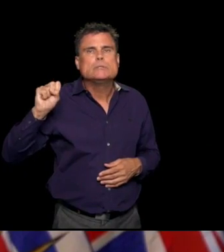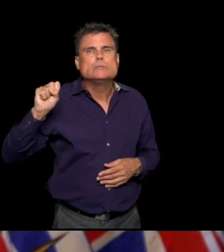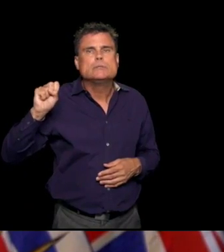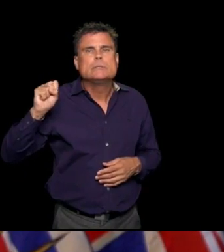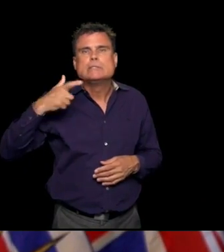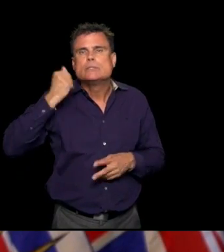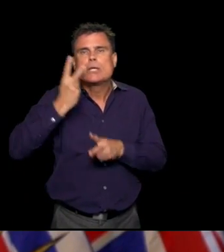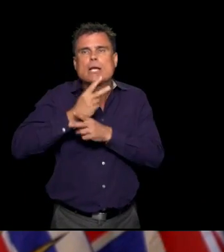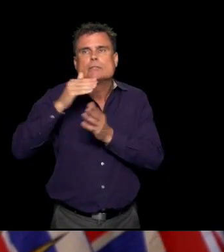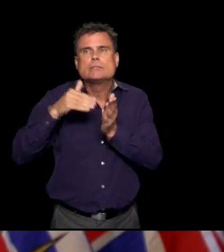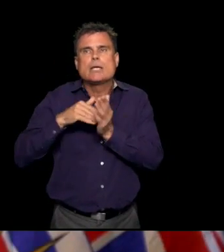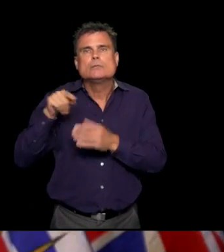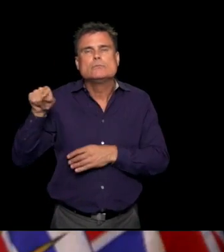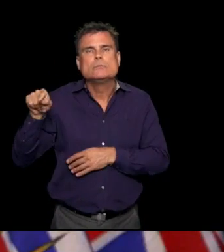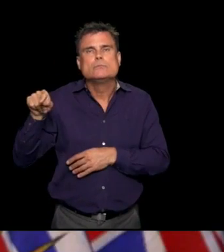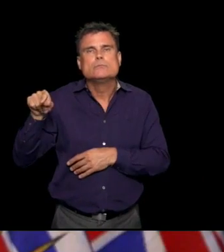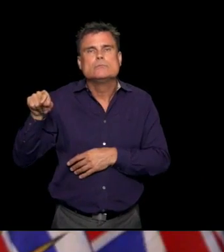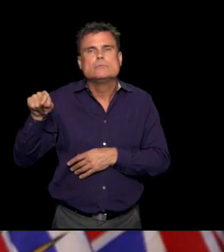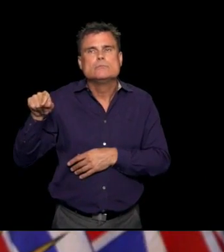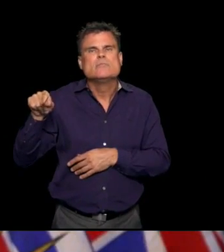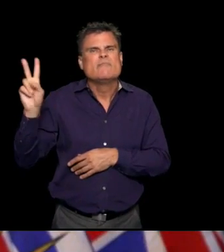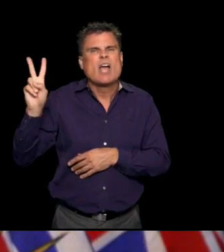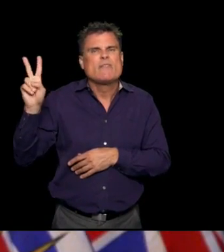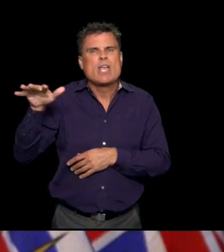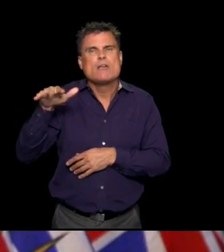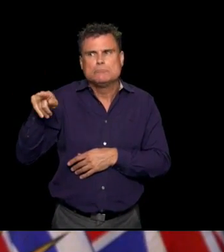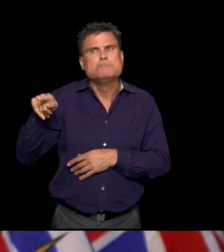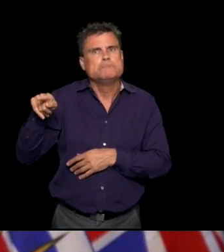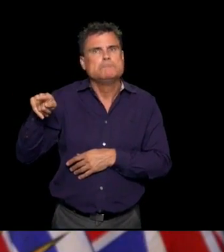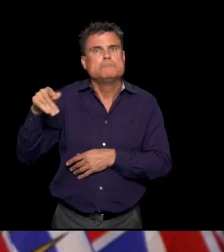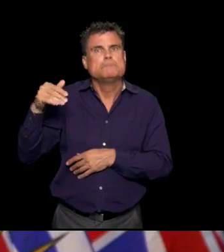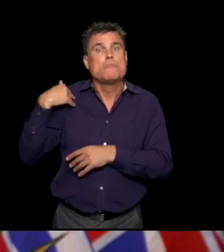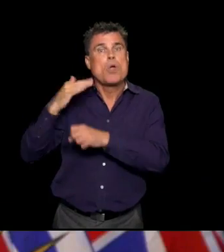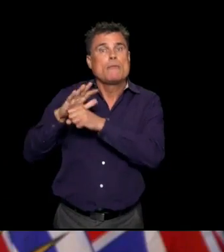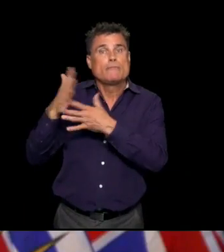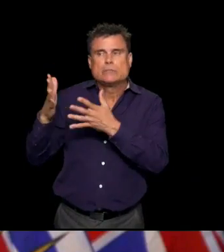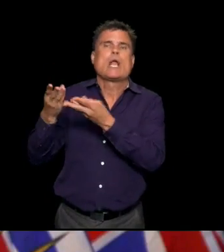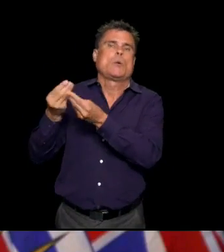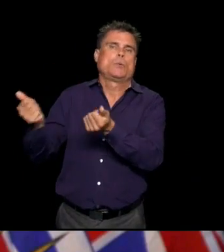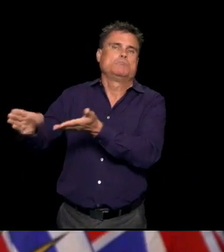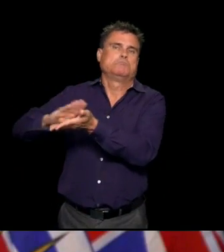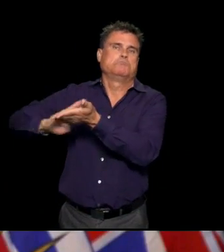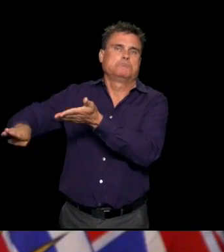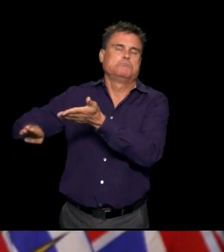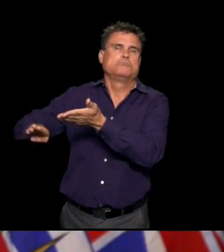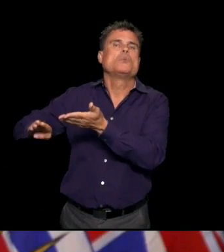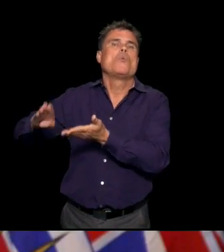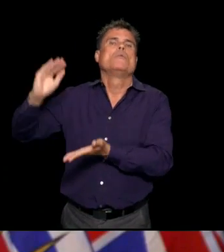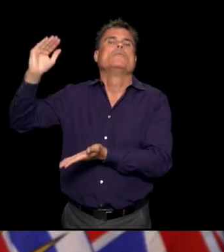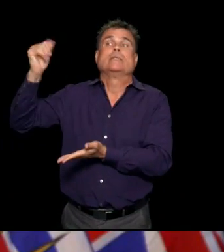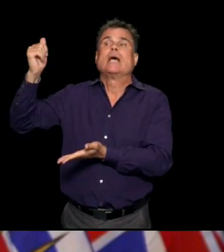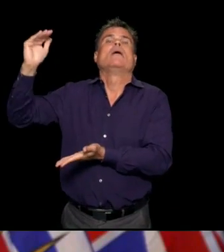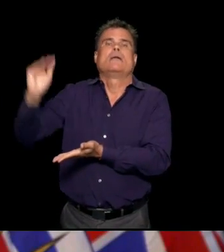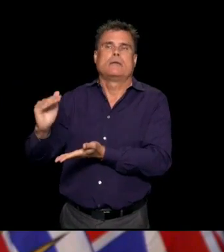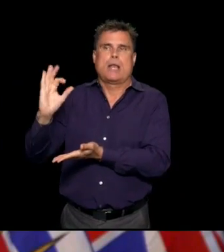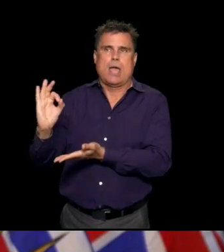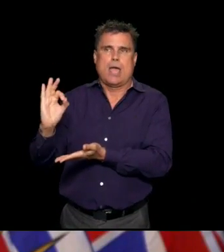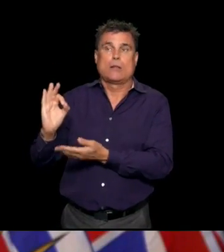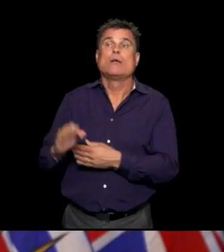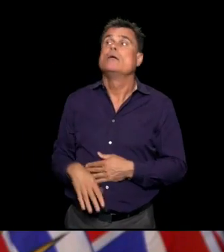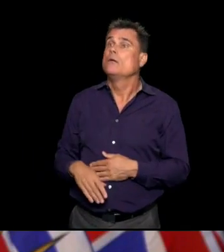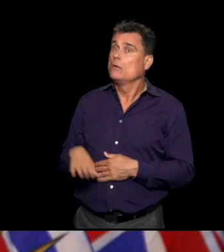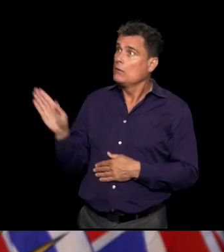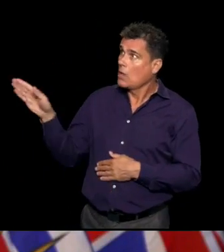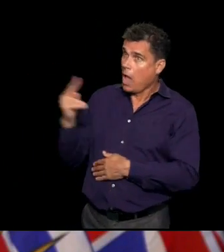I believe it was Arbutus. Arbutus, yeah, Arbutus in Vancouver Coastal. Arbutus care home in Vancouver Coastal. And